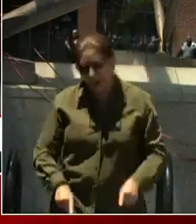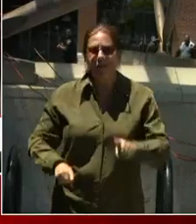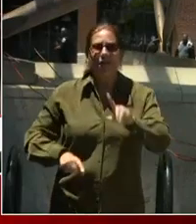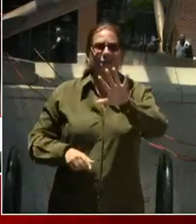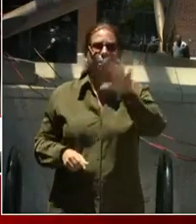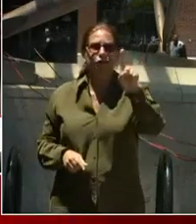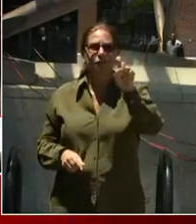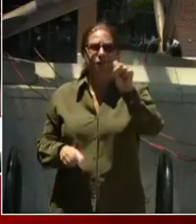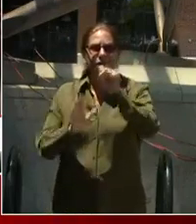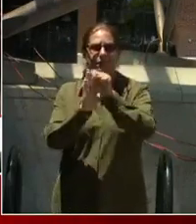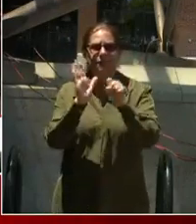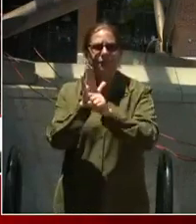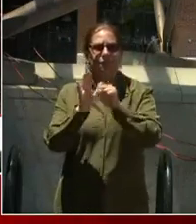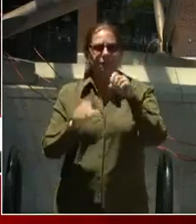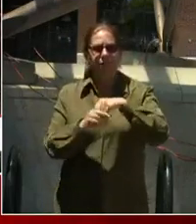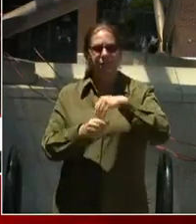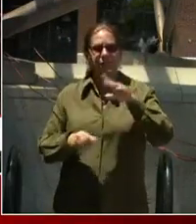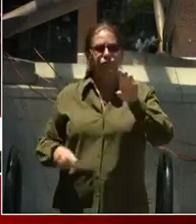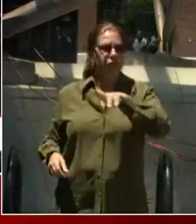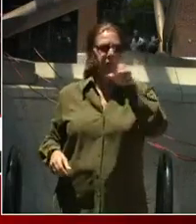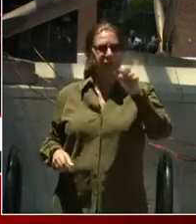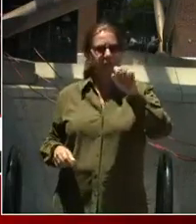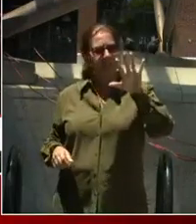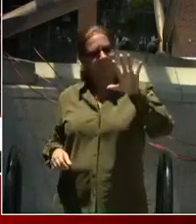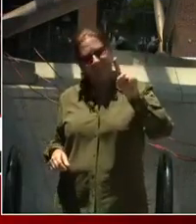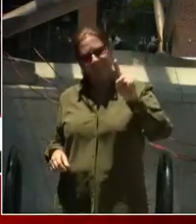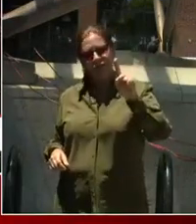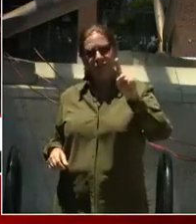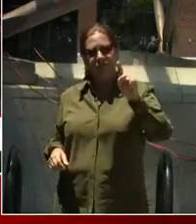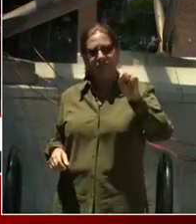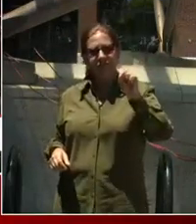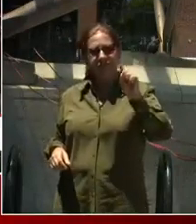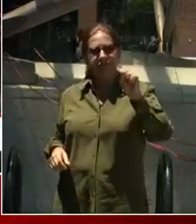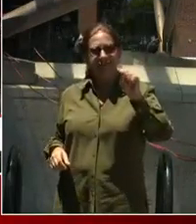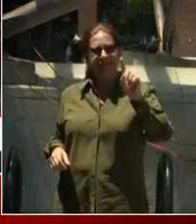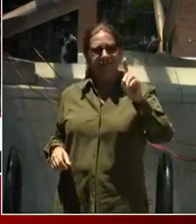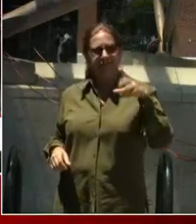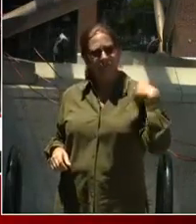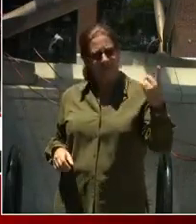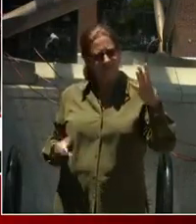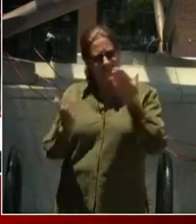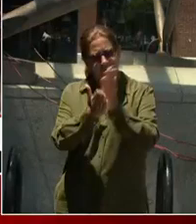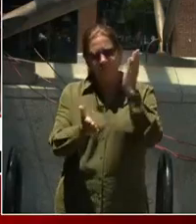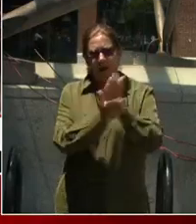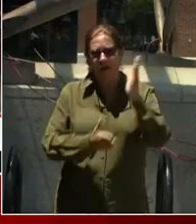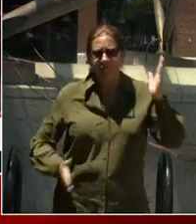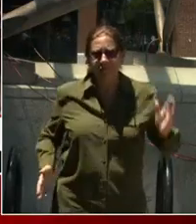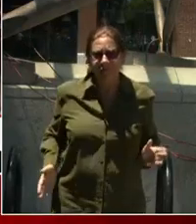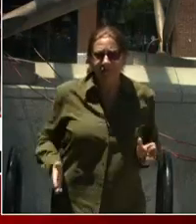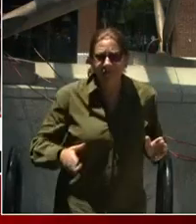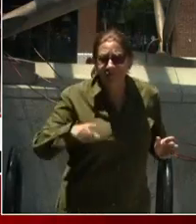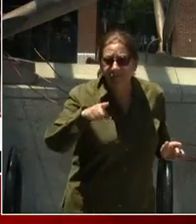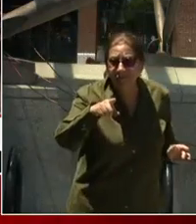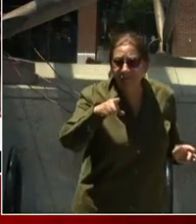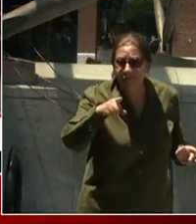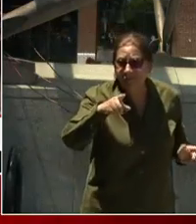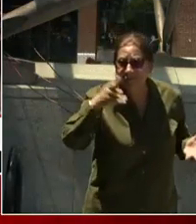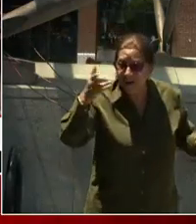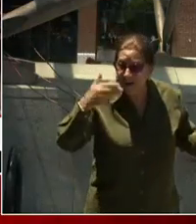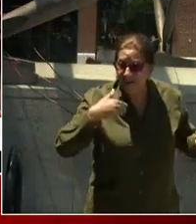Washington. Washington. All right, guys. I'm counting on you. Have some fun this summer.